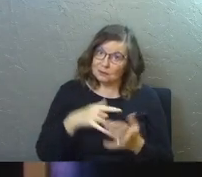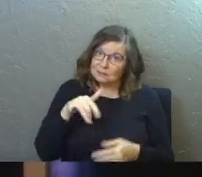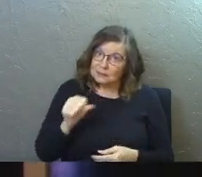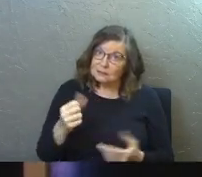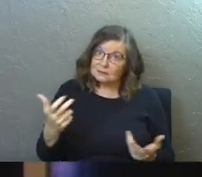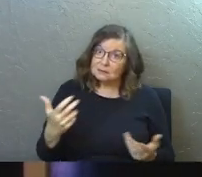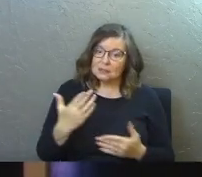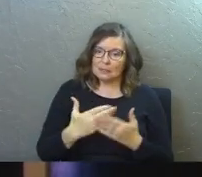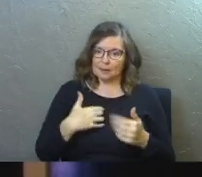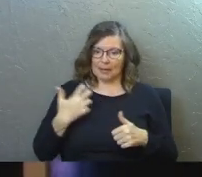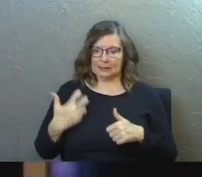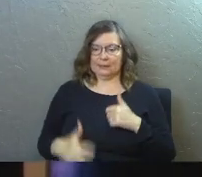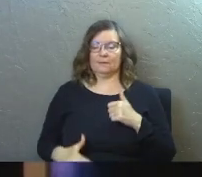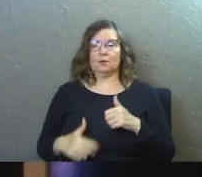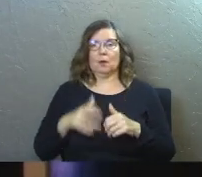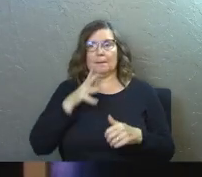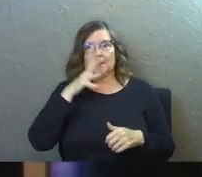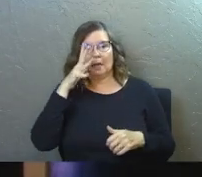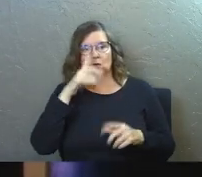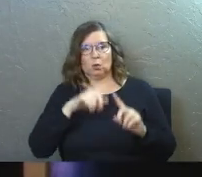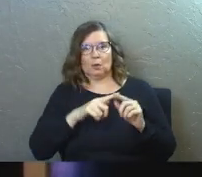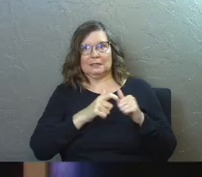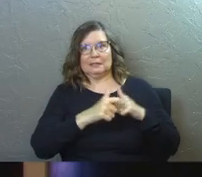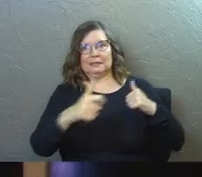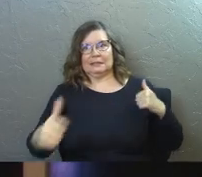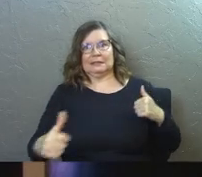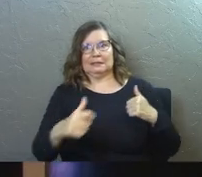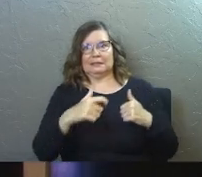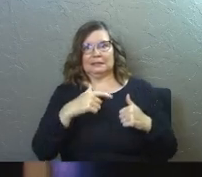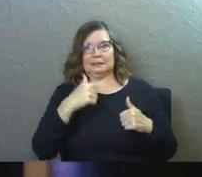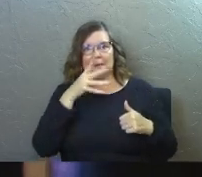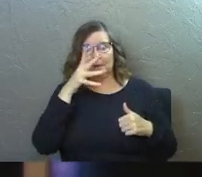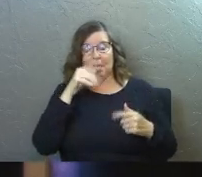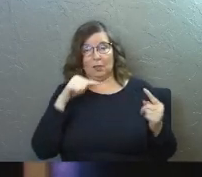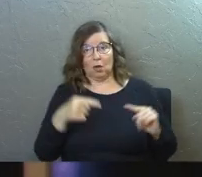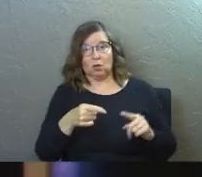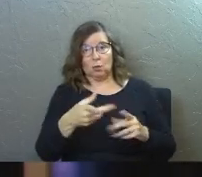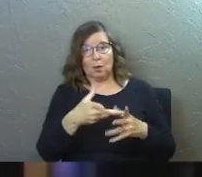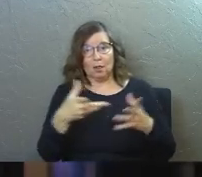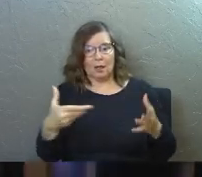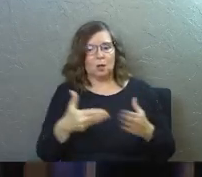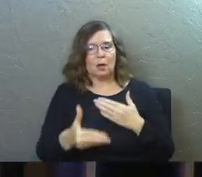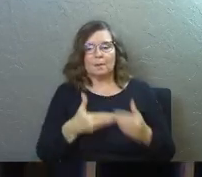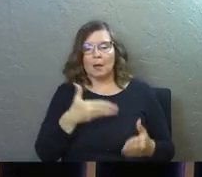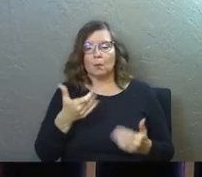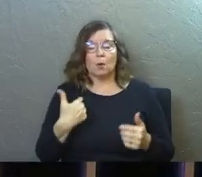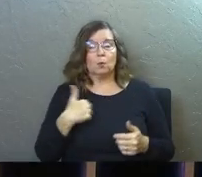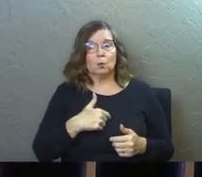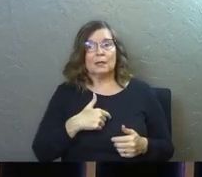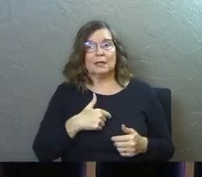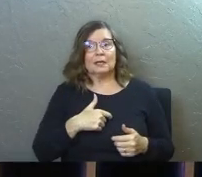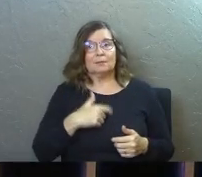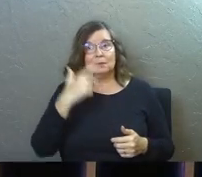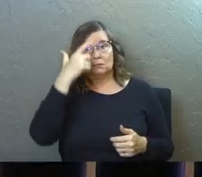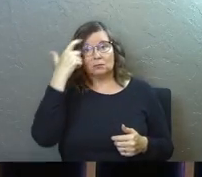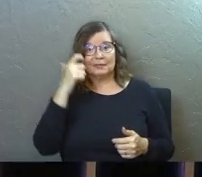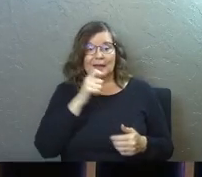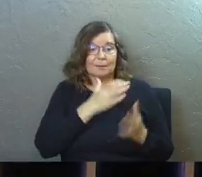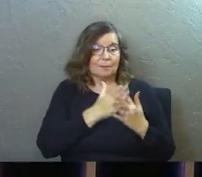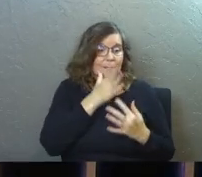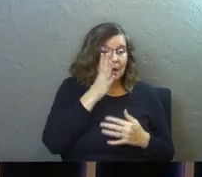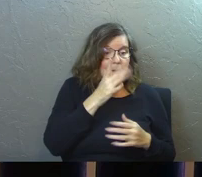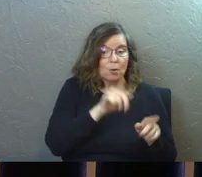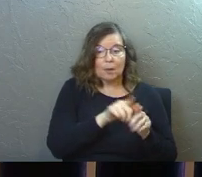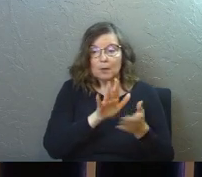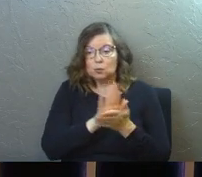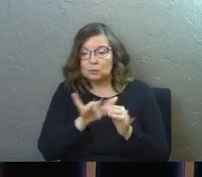And some of you have very difficult parents or very distant parents and they scarred you a lot. No matter what, we've been scarred and not just by parents, but by